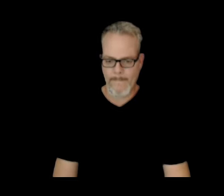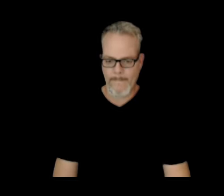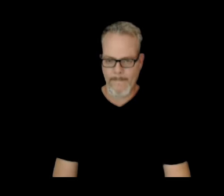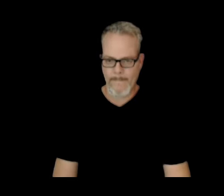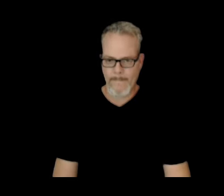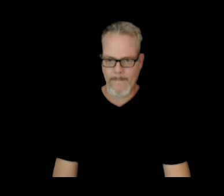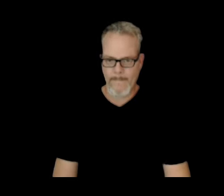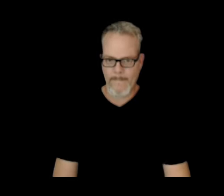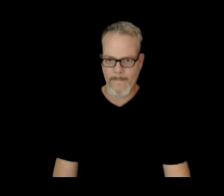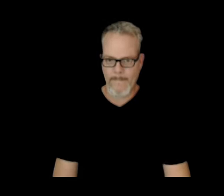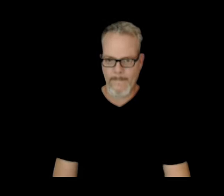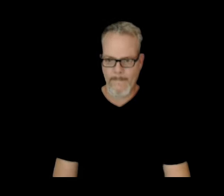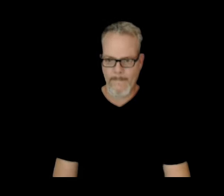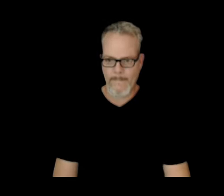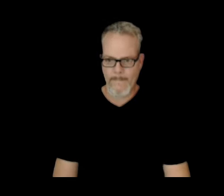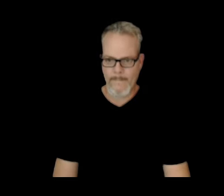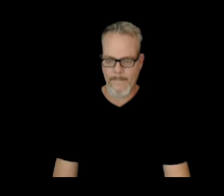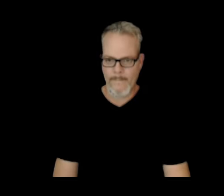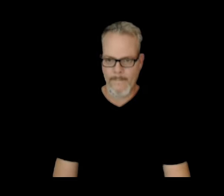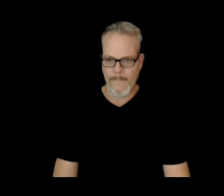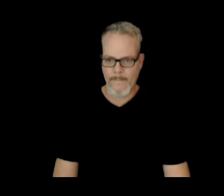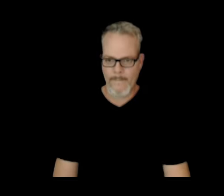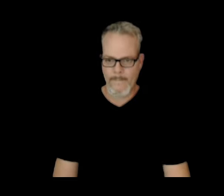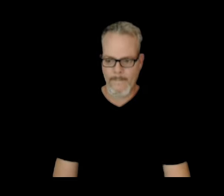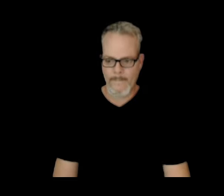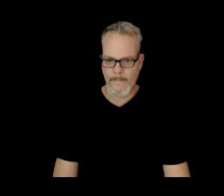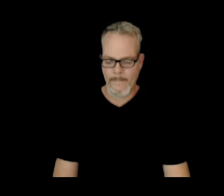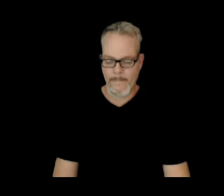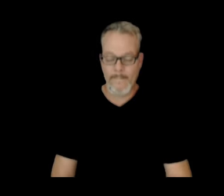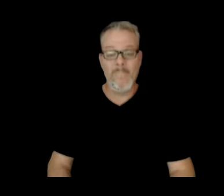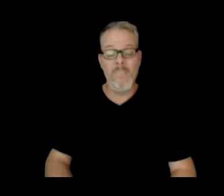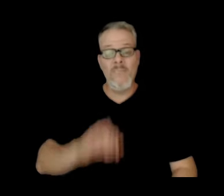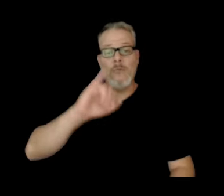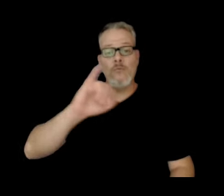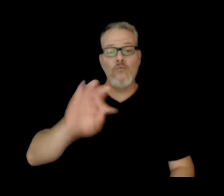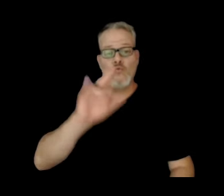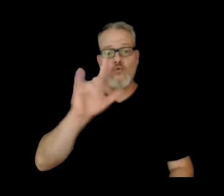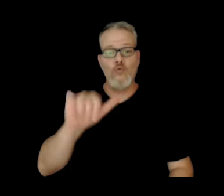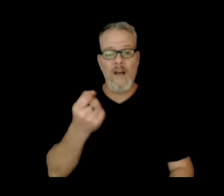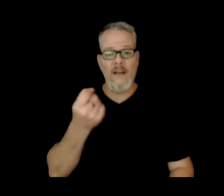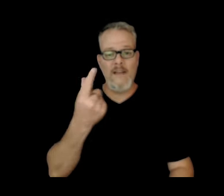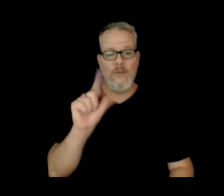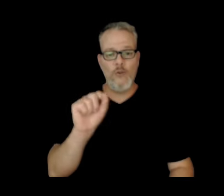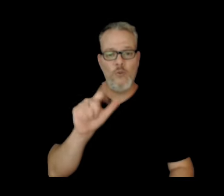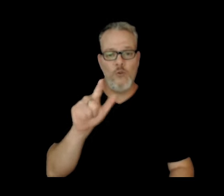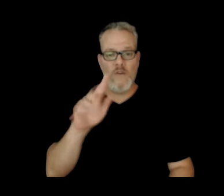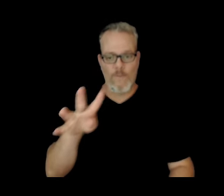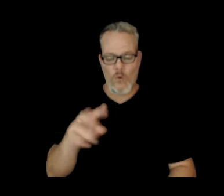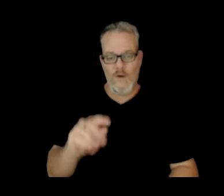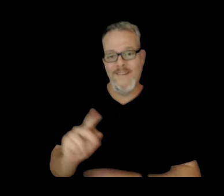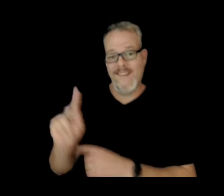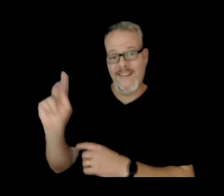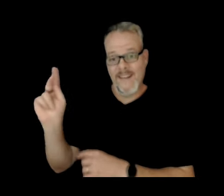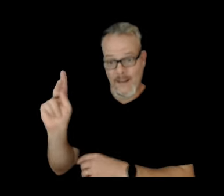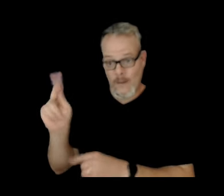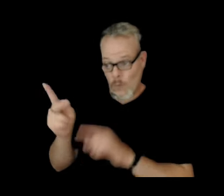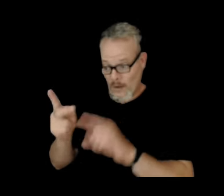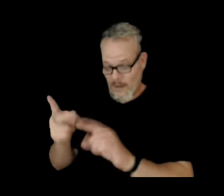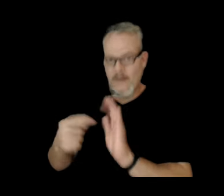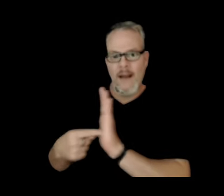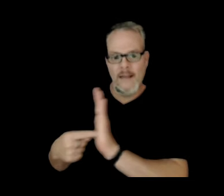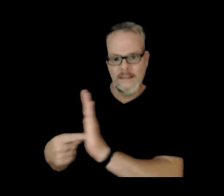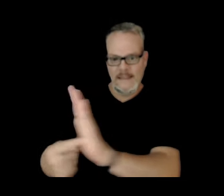This is our Hawaiian Volcano Summary for July 11th, 2024. Kilauea has exhibited